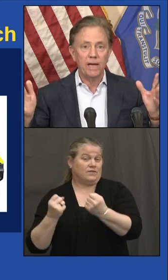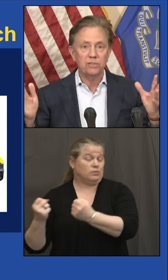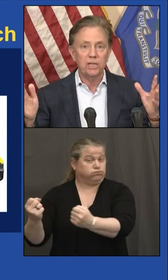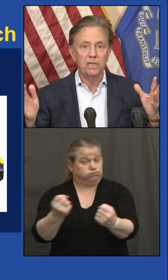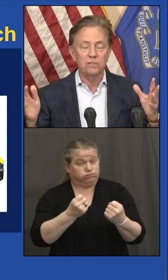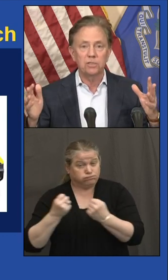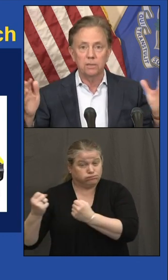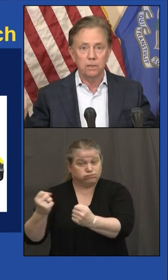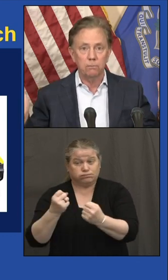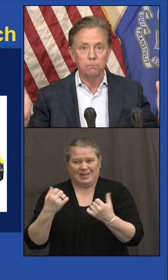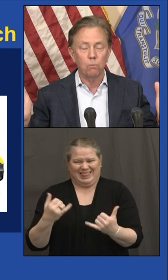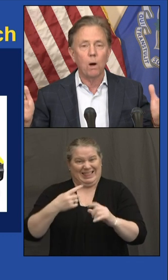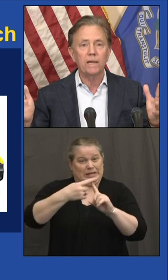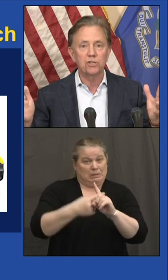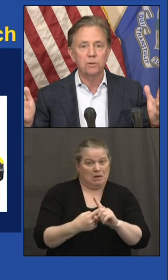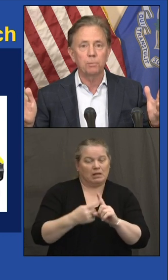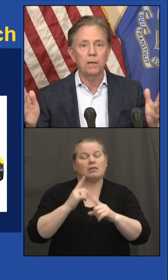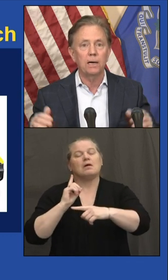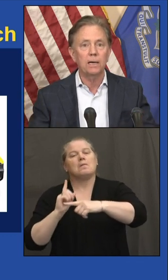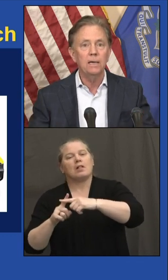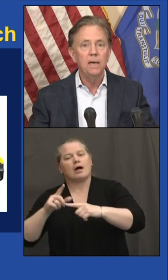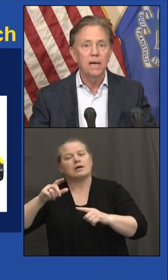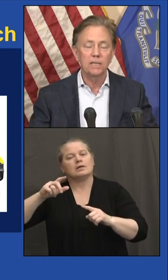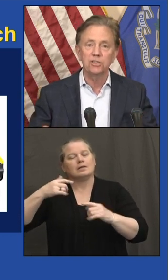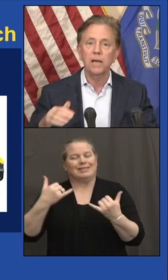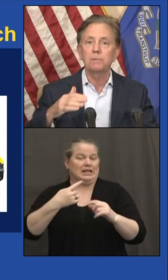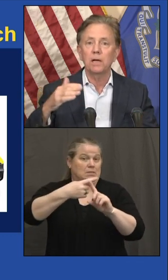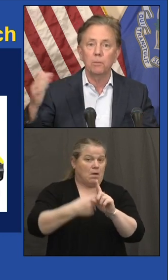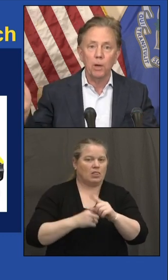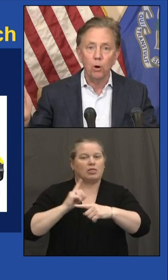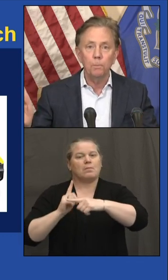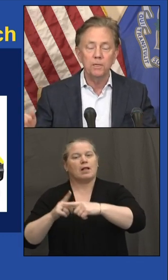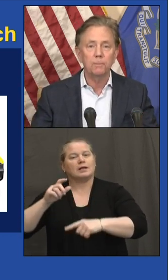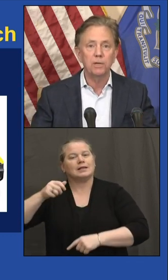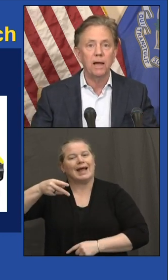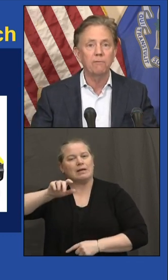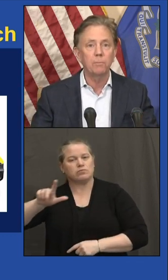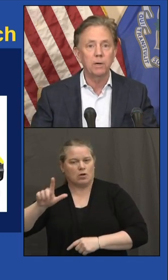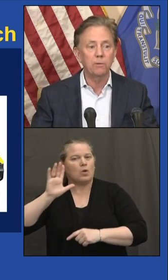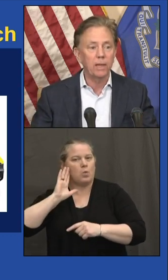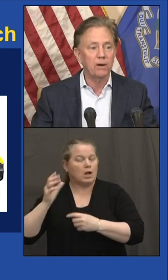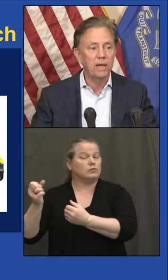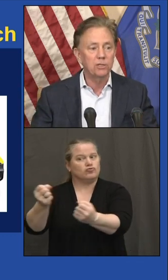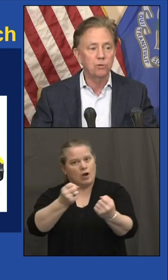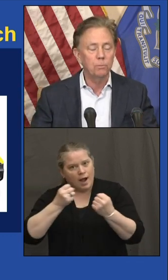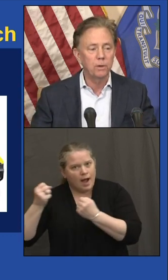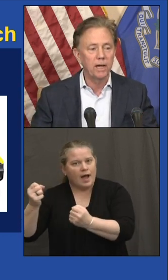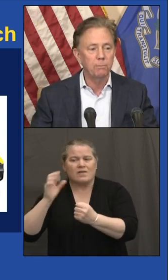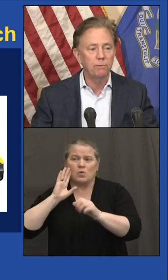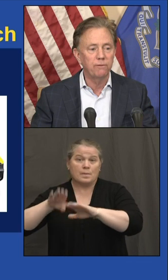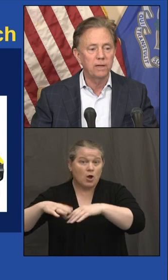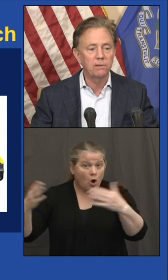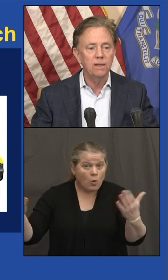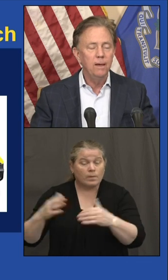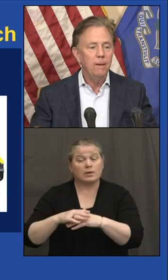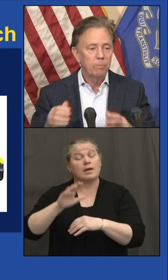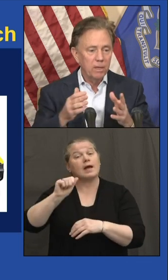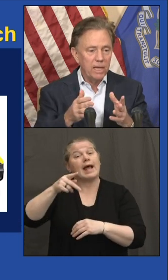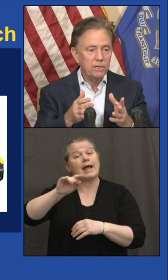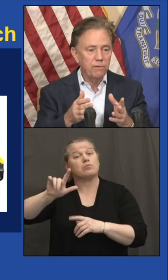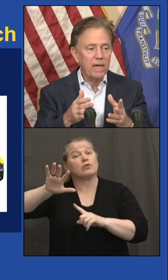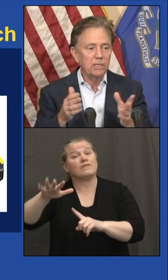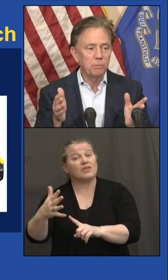all the vaccines, the widest supply. At the same time, it'll be opened up to everybody without age group on April 5th.